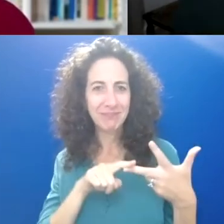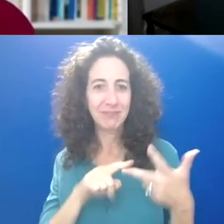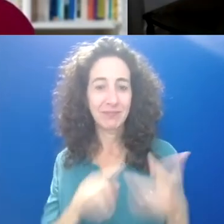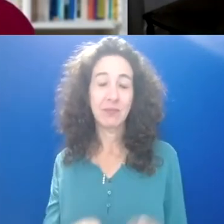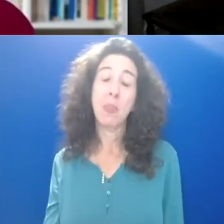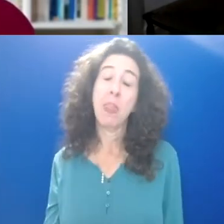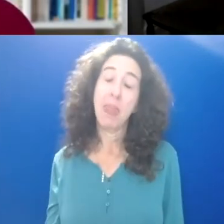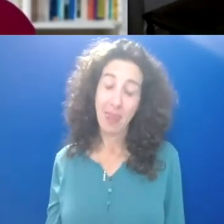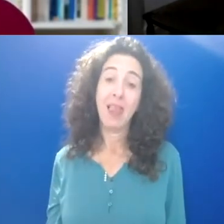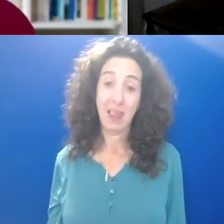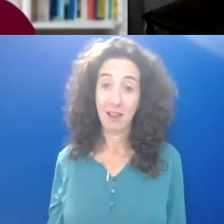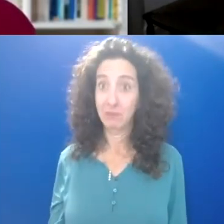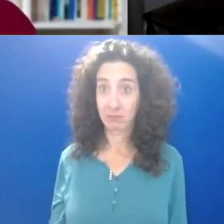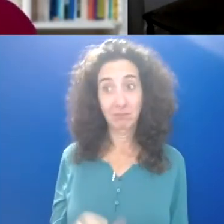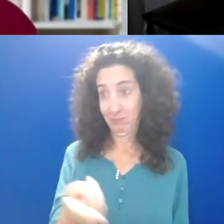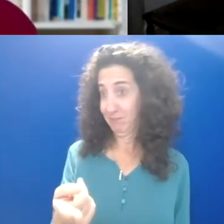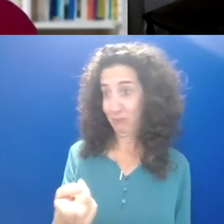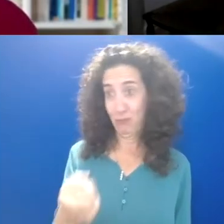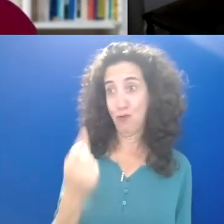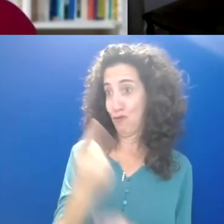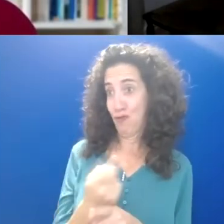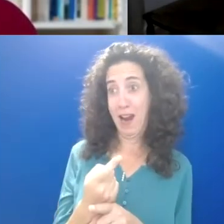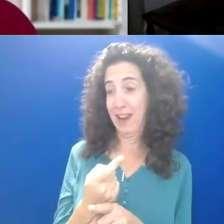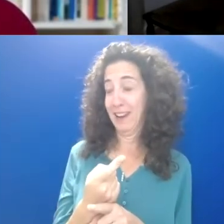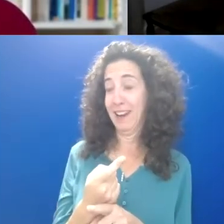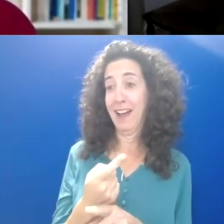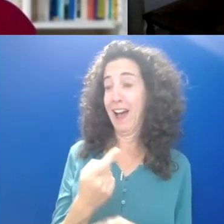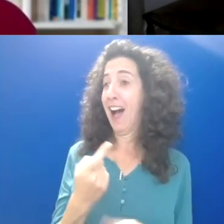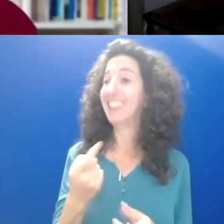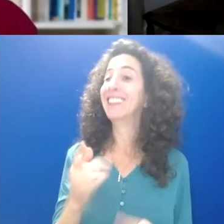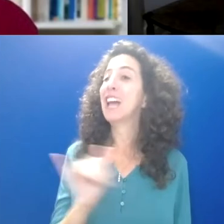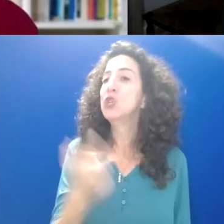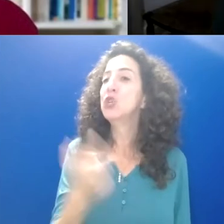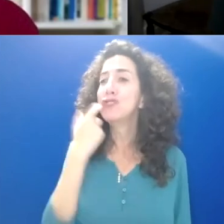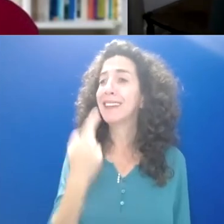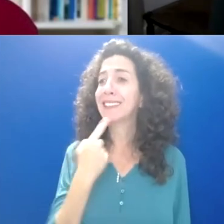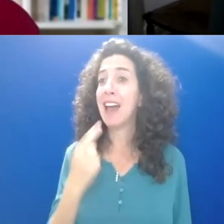I feel the same way that you just described is this feeling of deflation of like, really? Yeah.